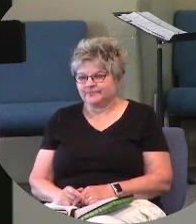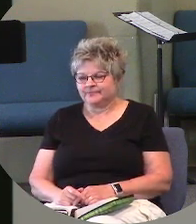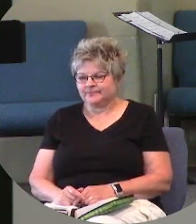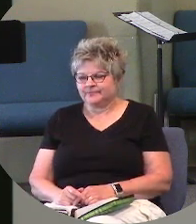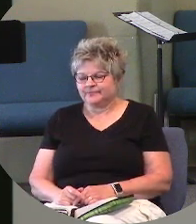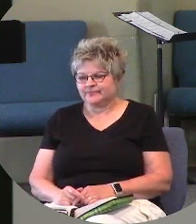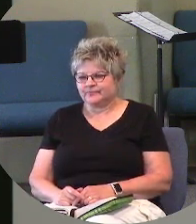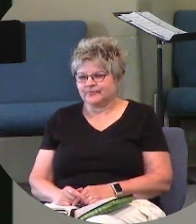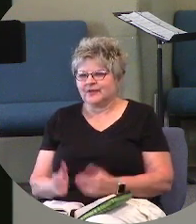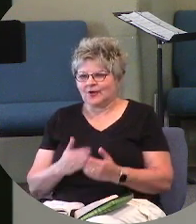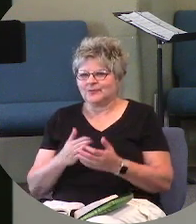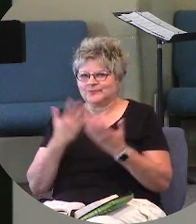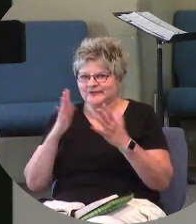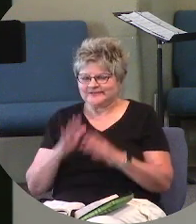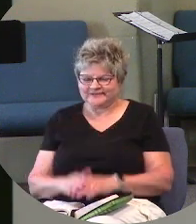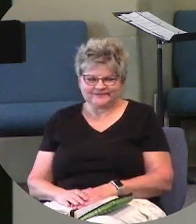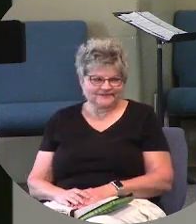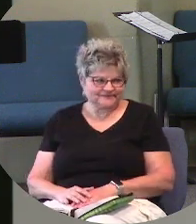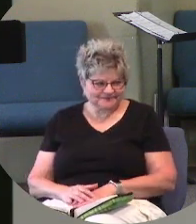Almost done.